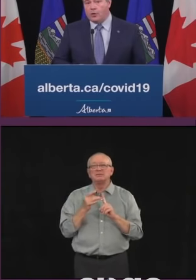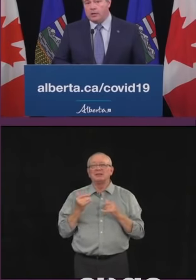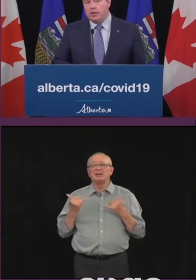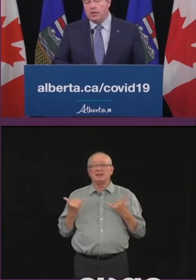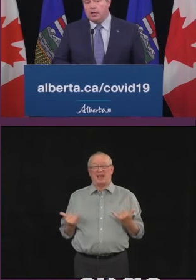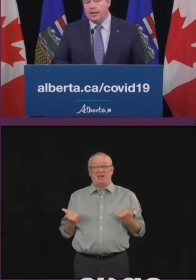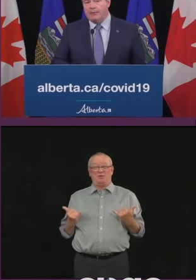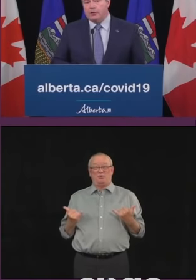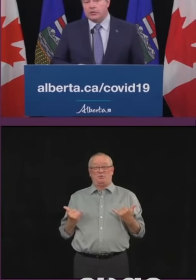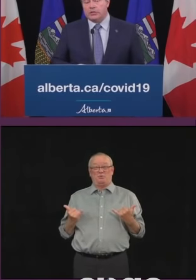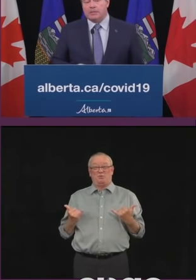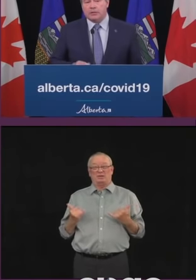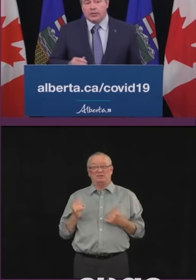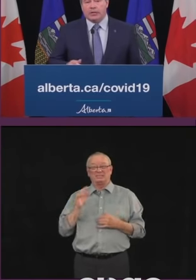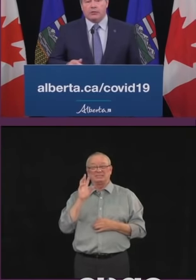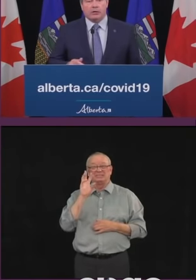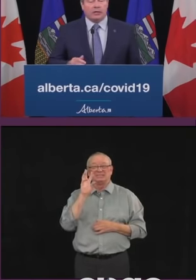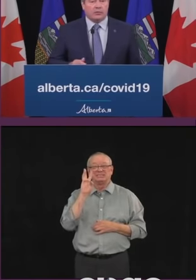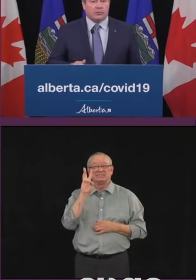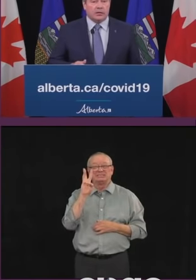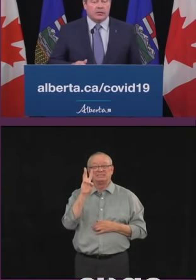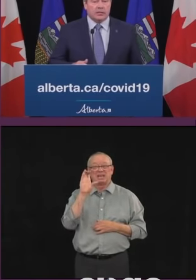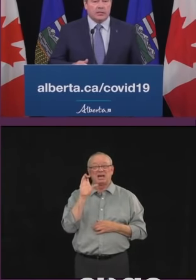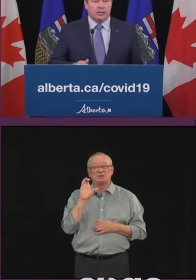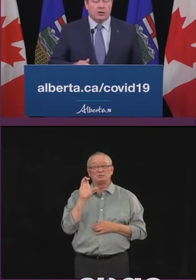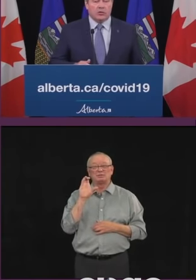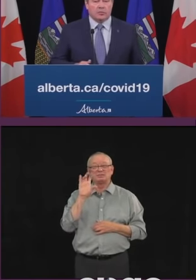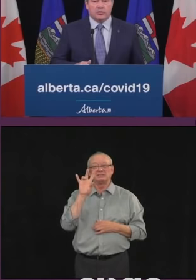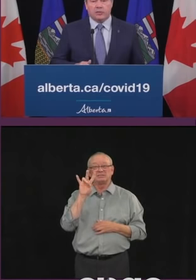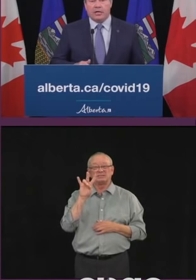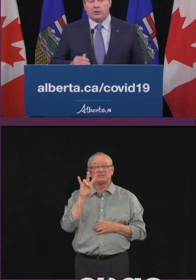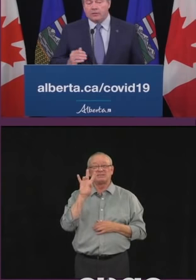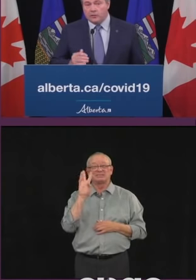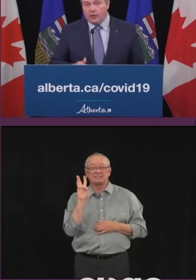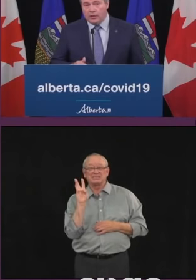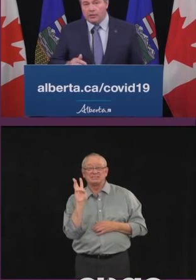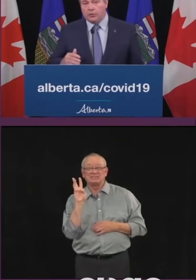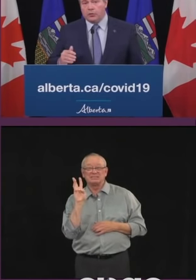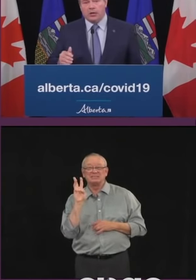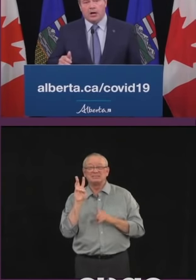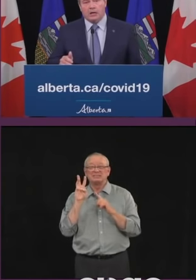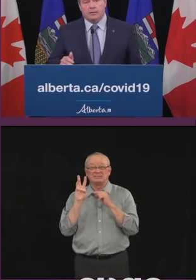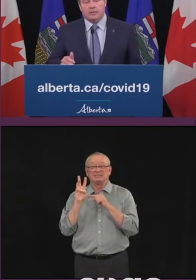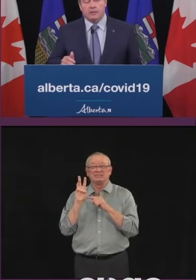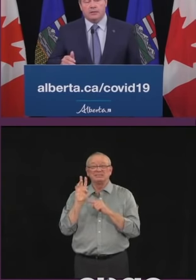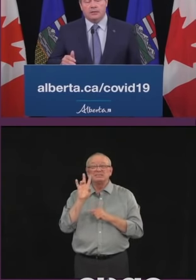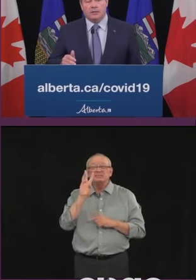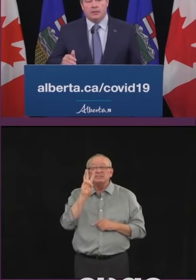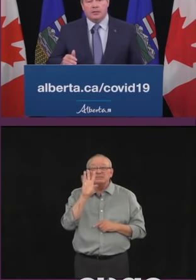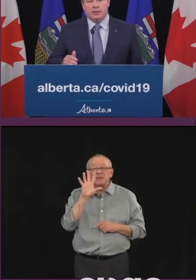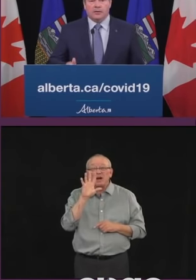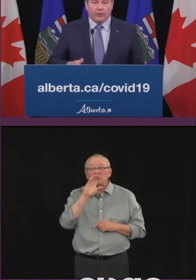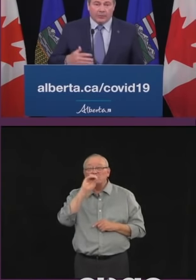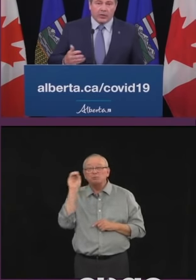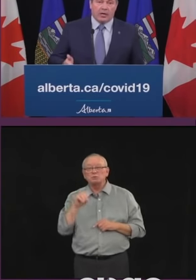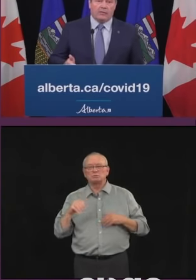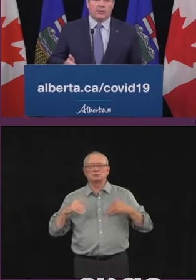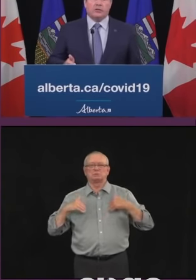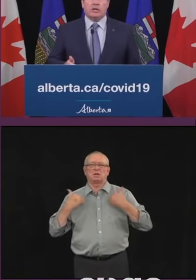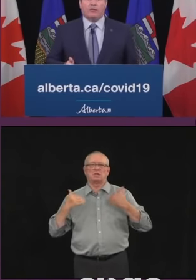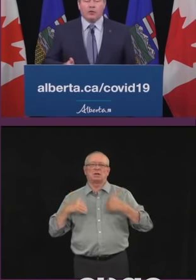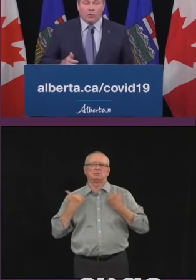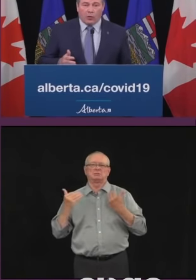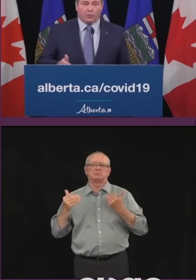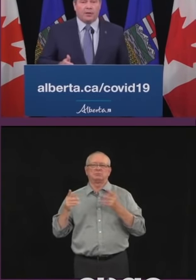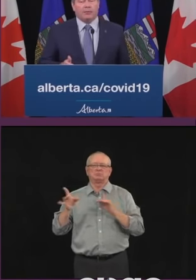age of 40 and we're seeing a particular increase in those between the ages of 20 and 39. The flip side